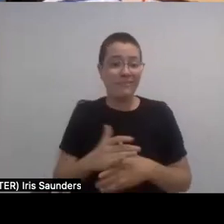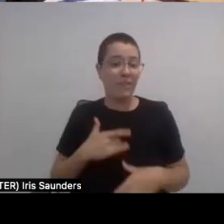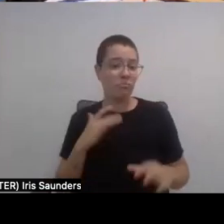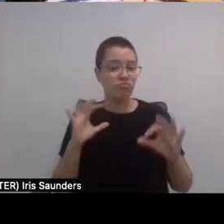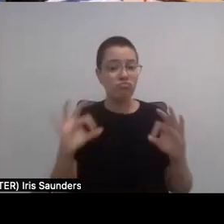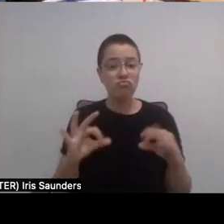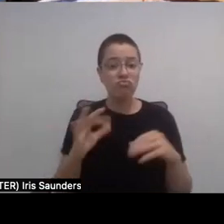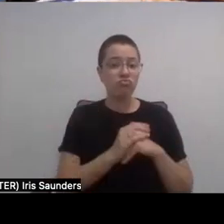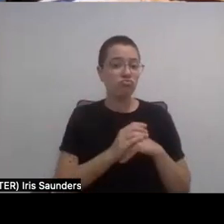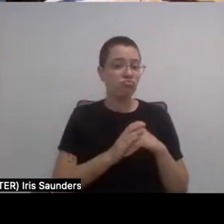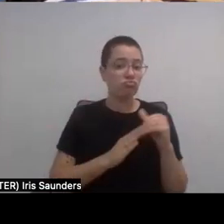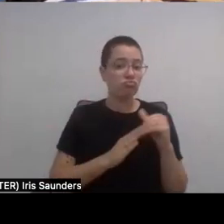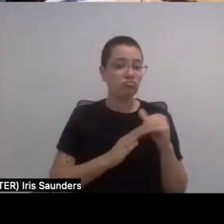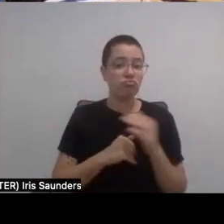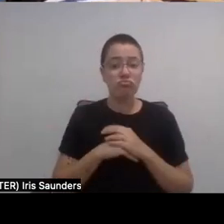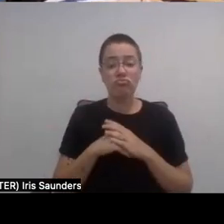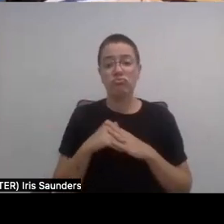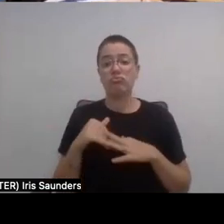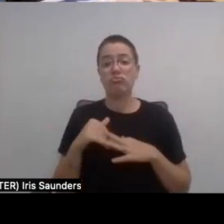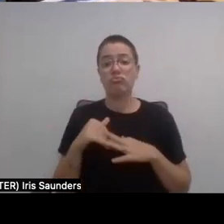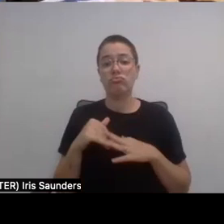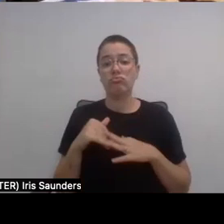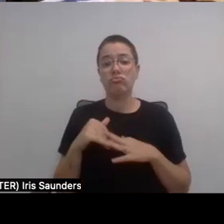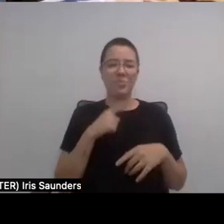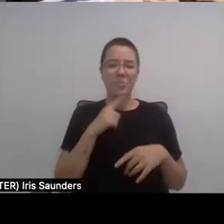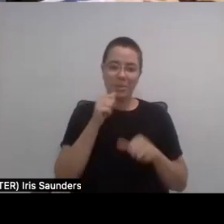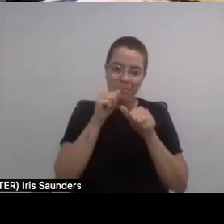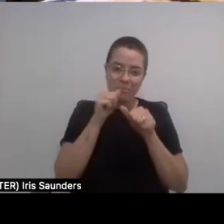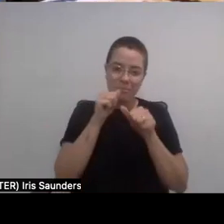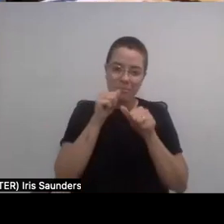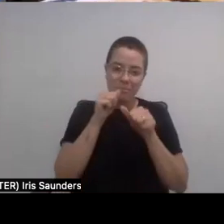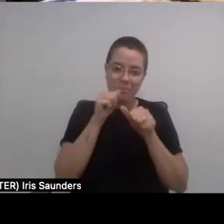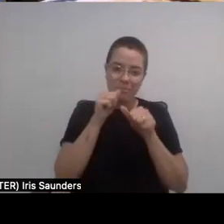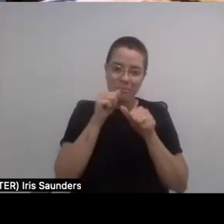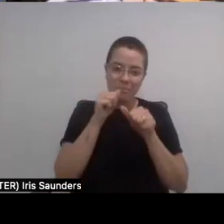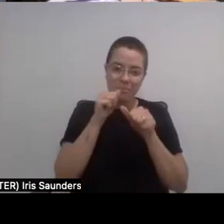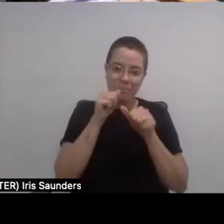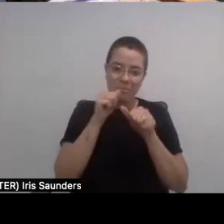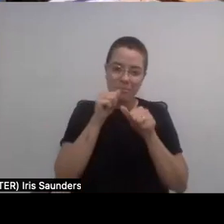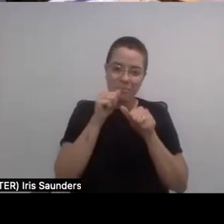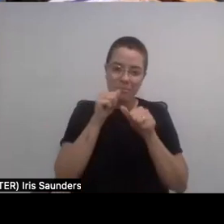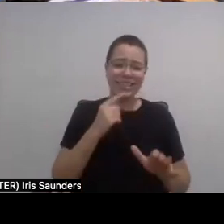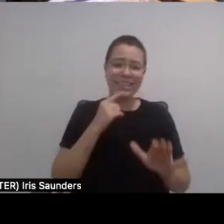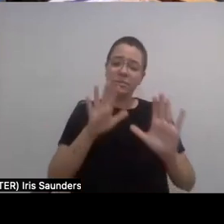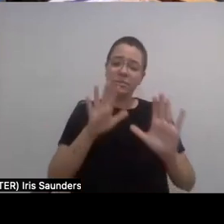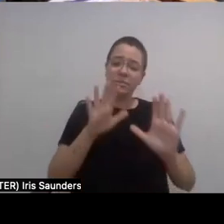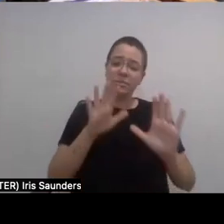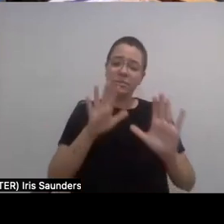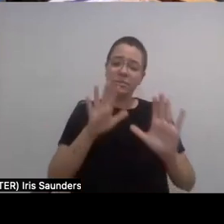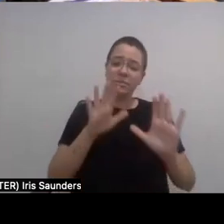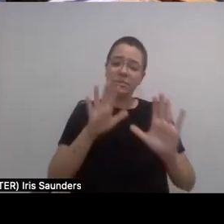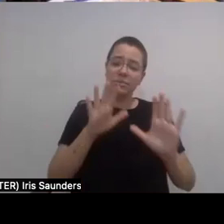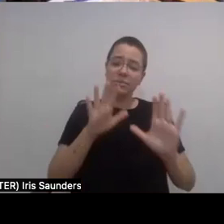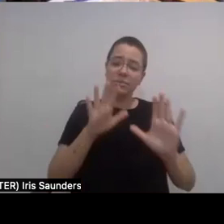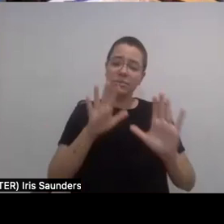you know, or, and I'm blessed, because my husband is always like, well, you're not getting any younger. And, you know, and he's always really